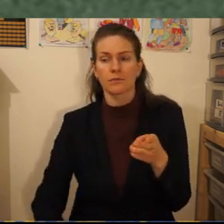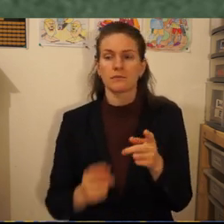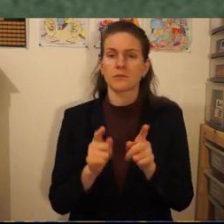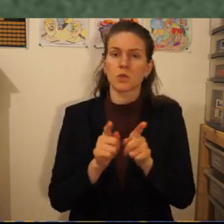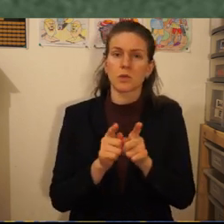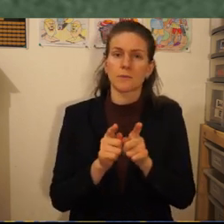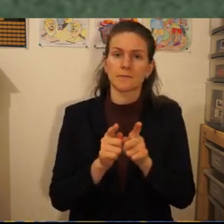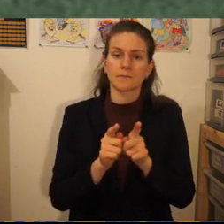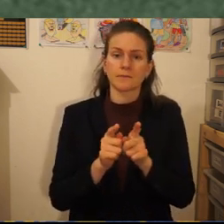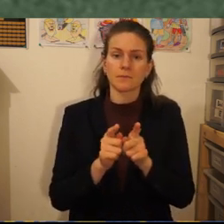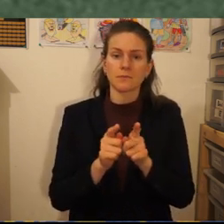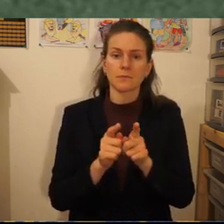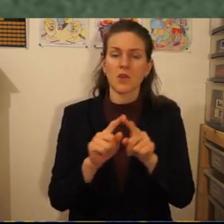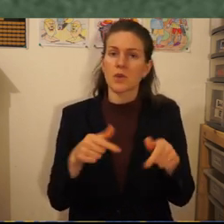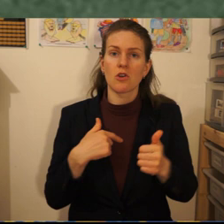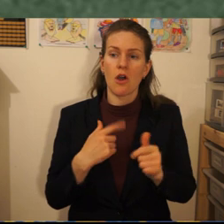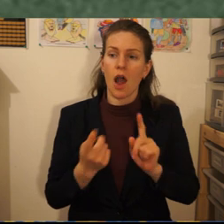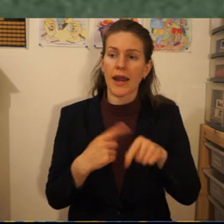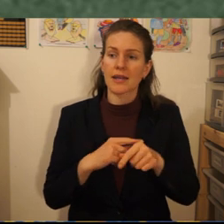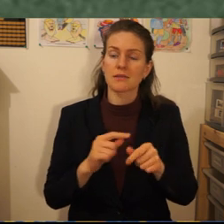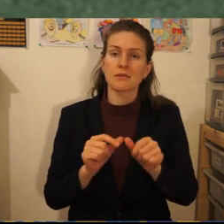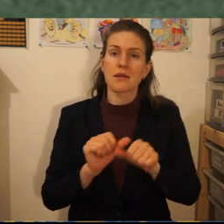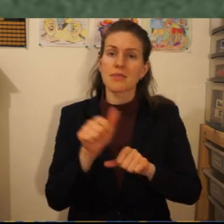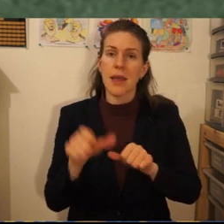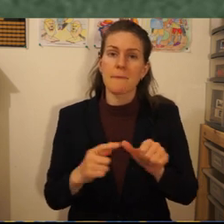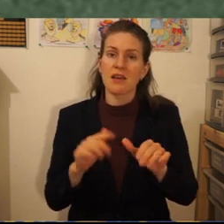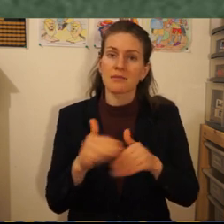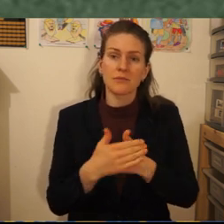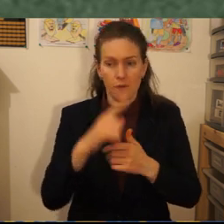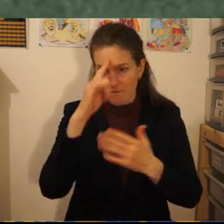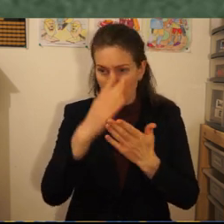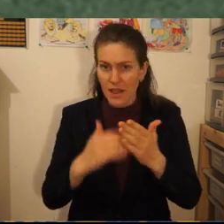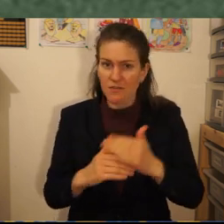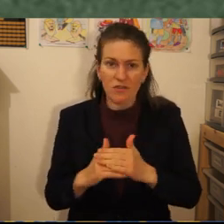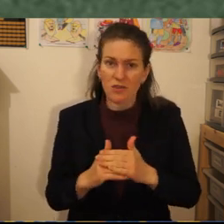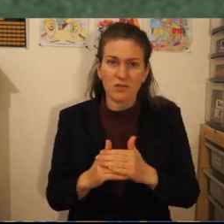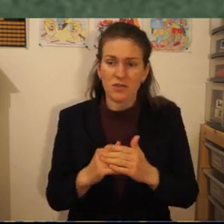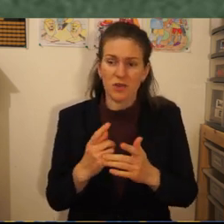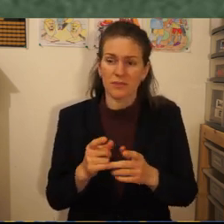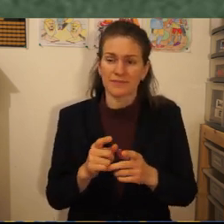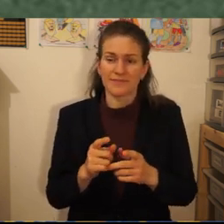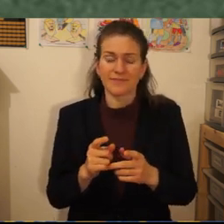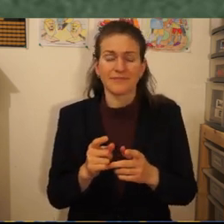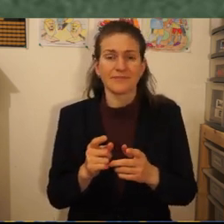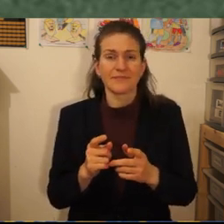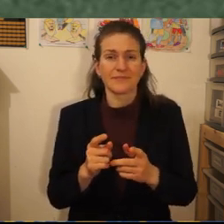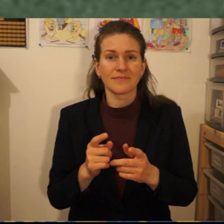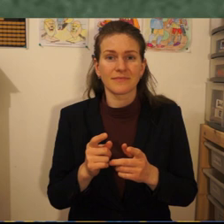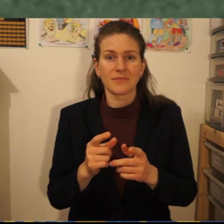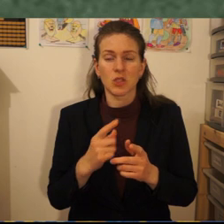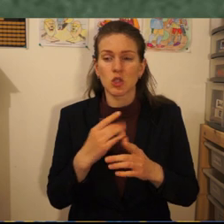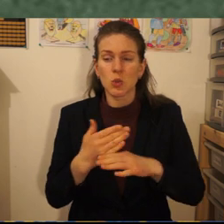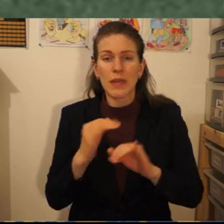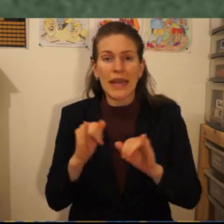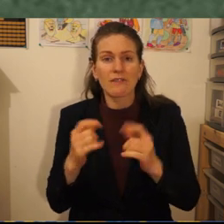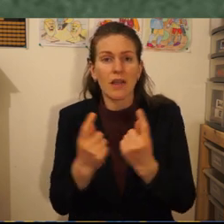we don't commit adultery against our neighbours we're not unfaithful we're not causing them to do evil